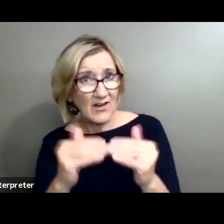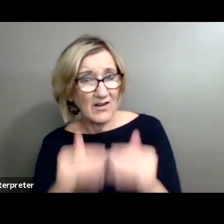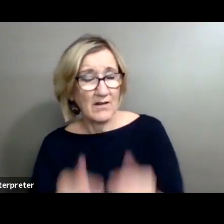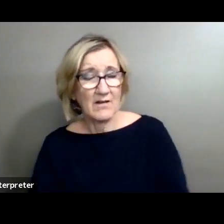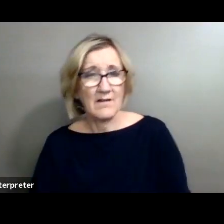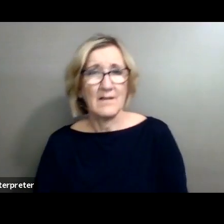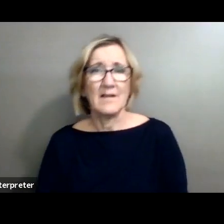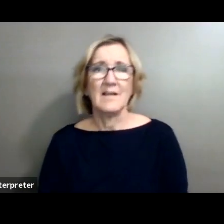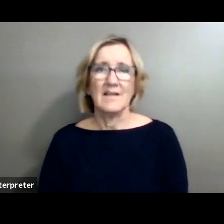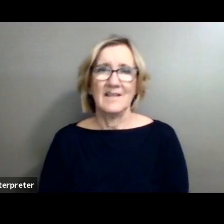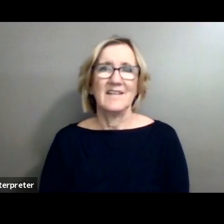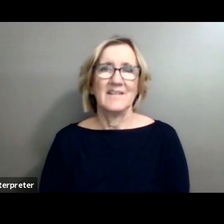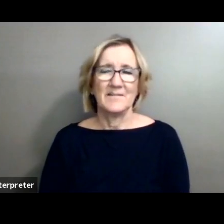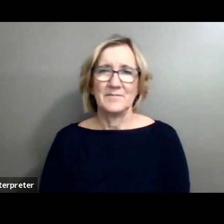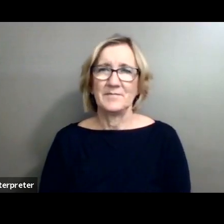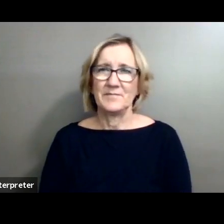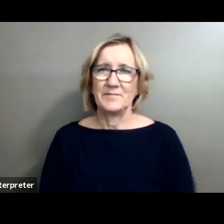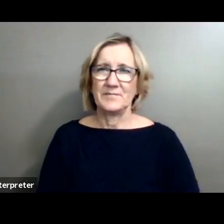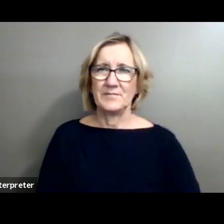There we go.